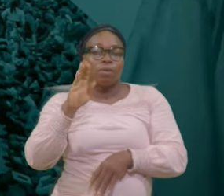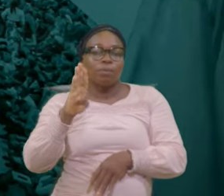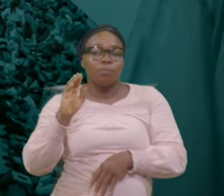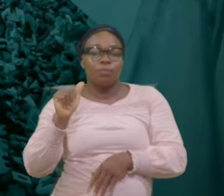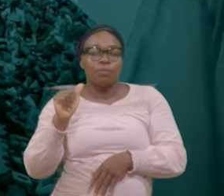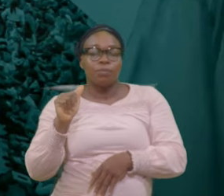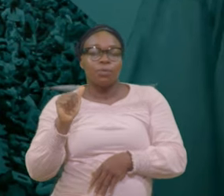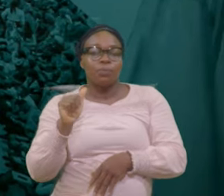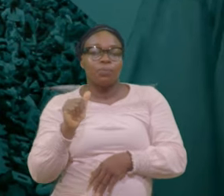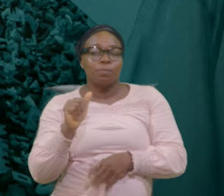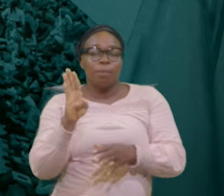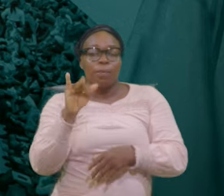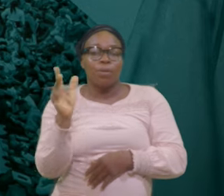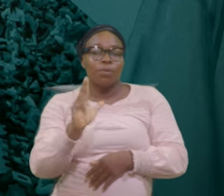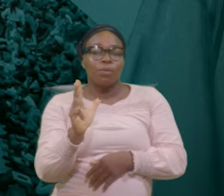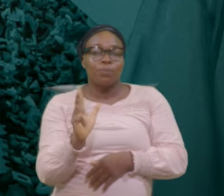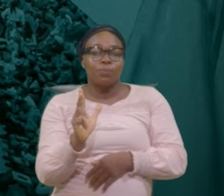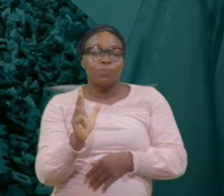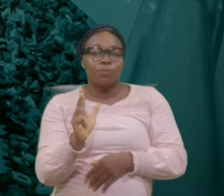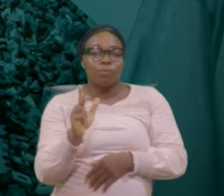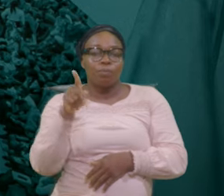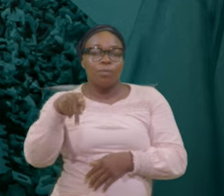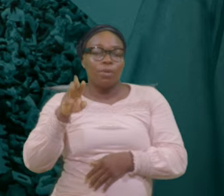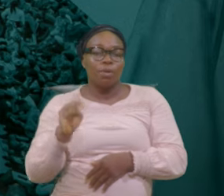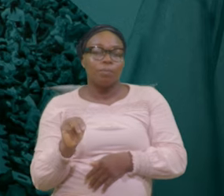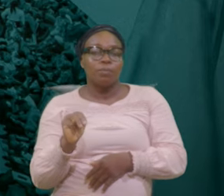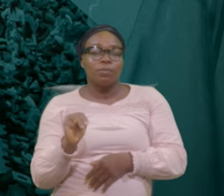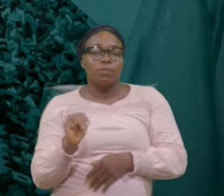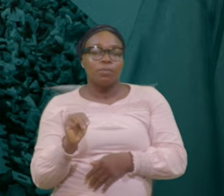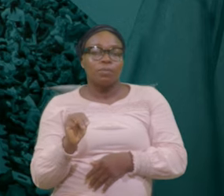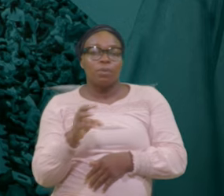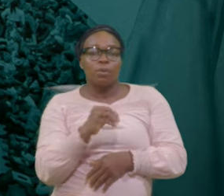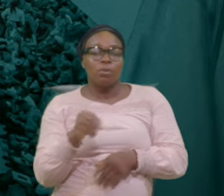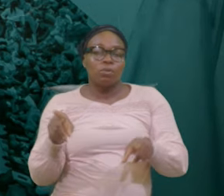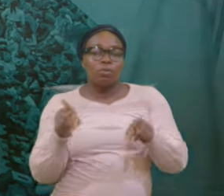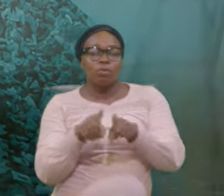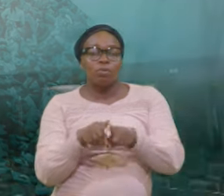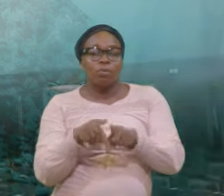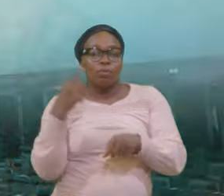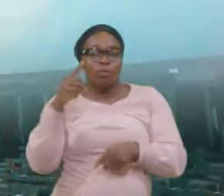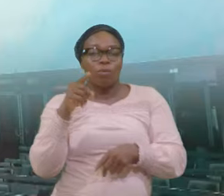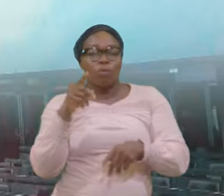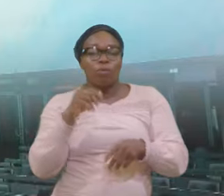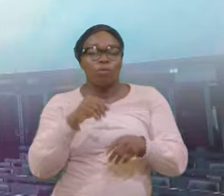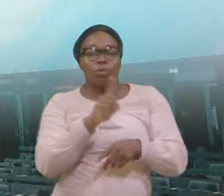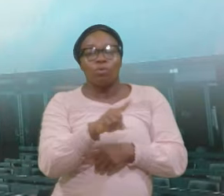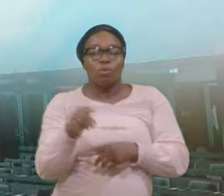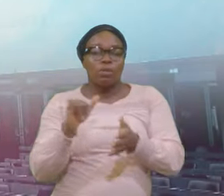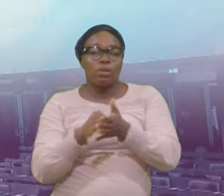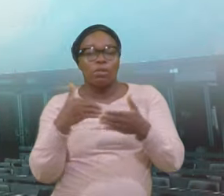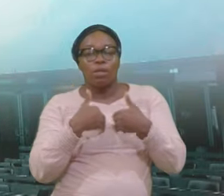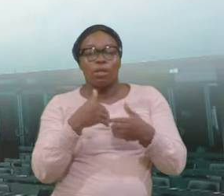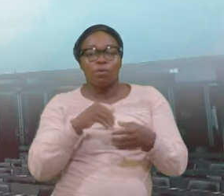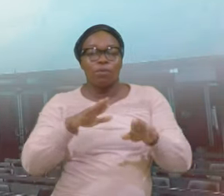There Will Also Be Special Banquets For All Those Who Have Given Them Observe To Christ All